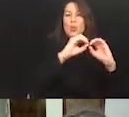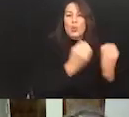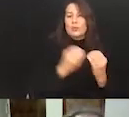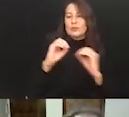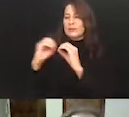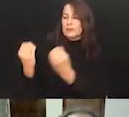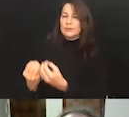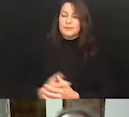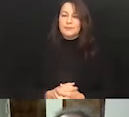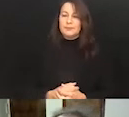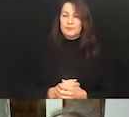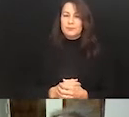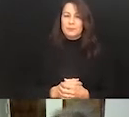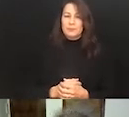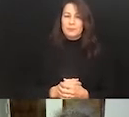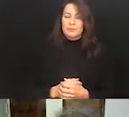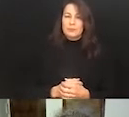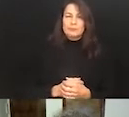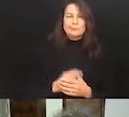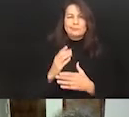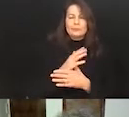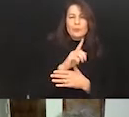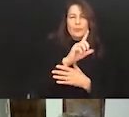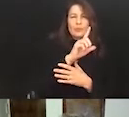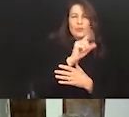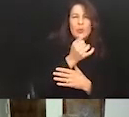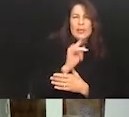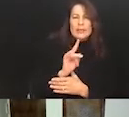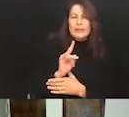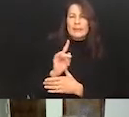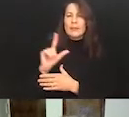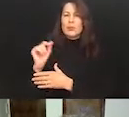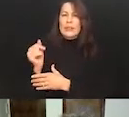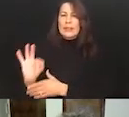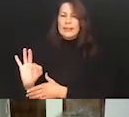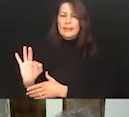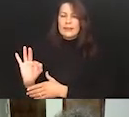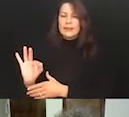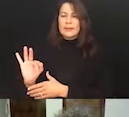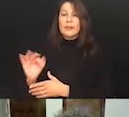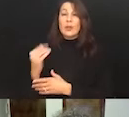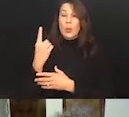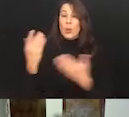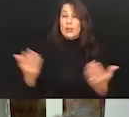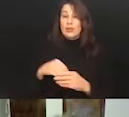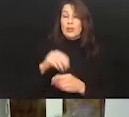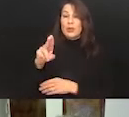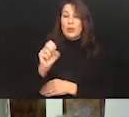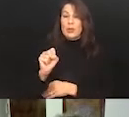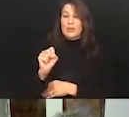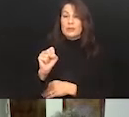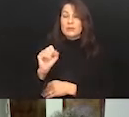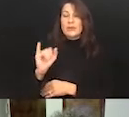I'd say between 2018 and 2019. One here in the United States, which is the Business